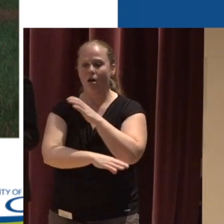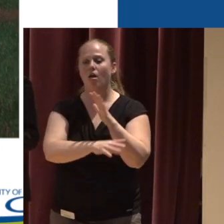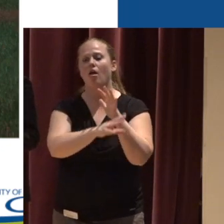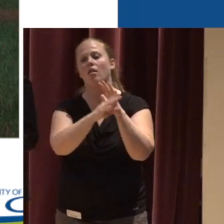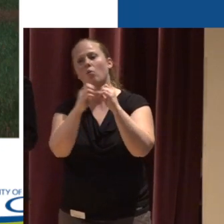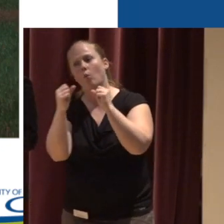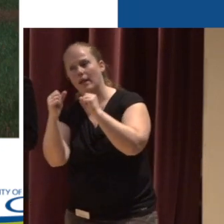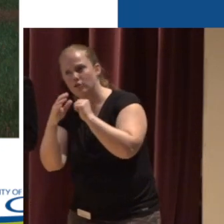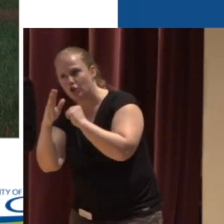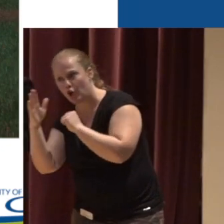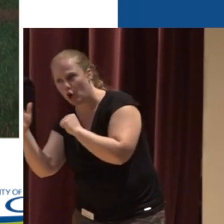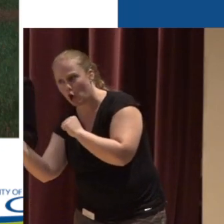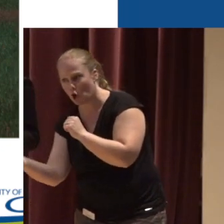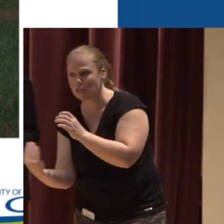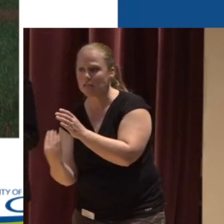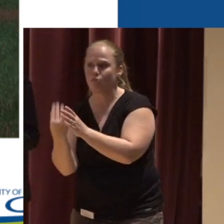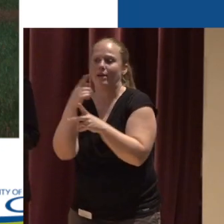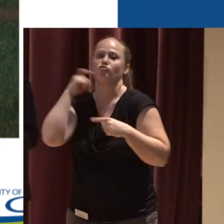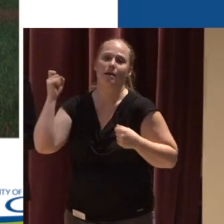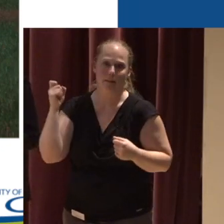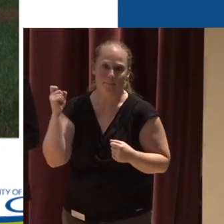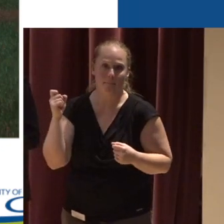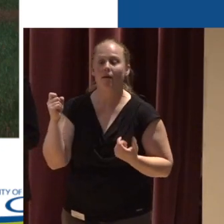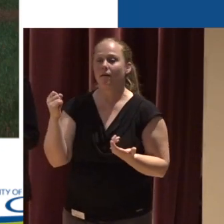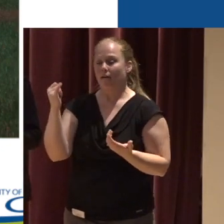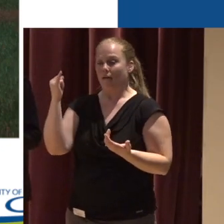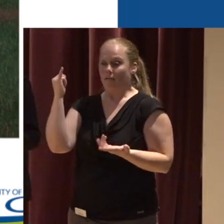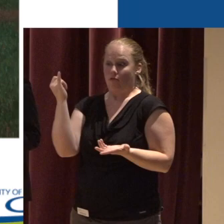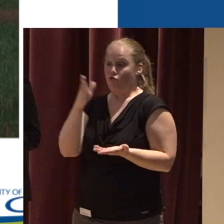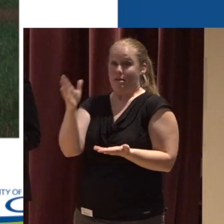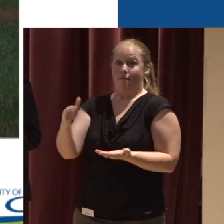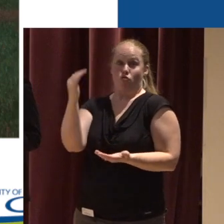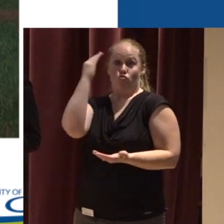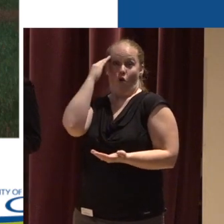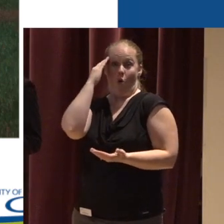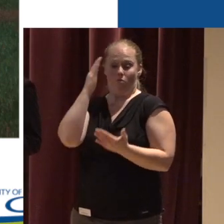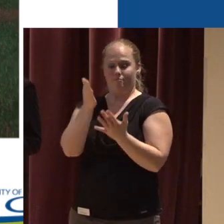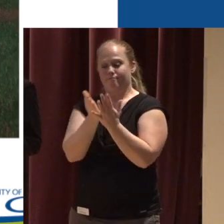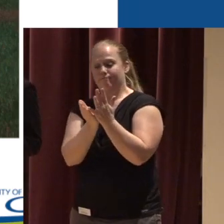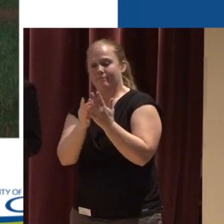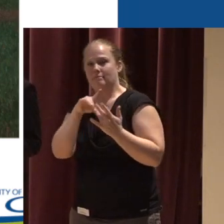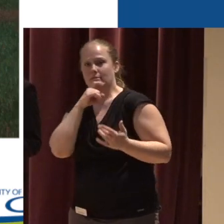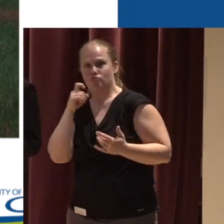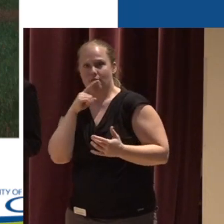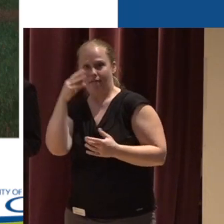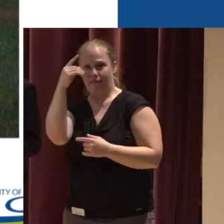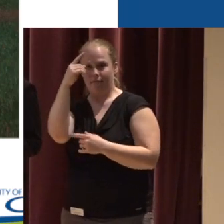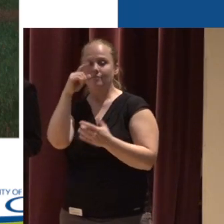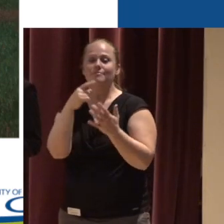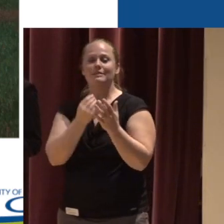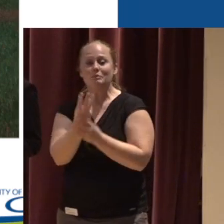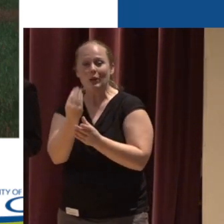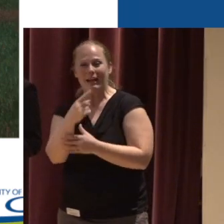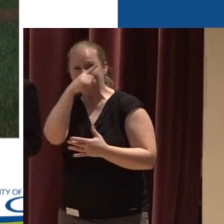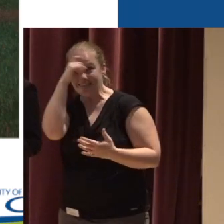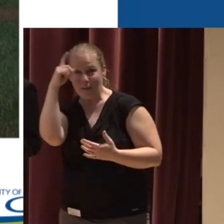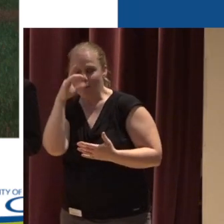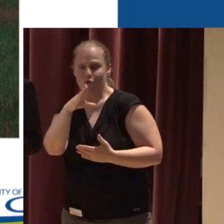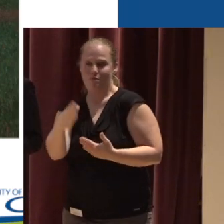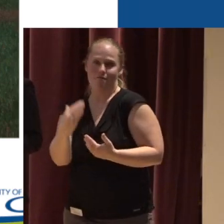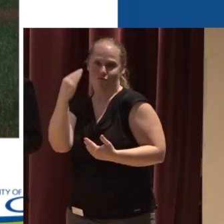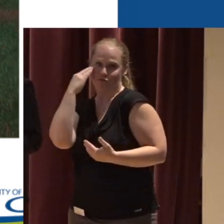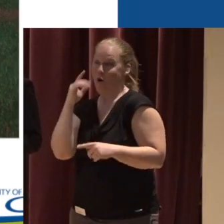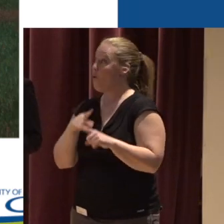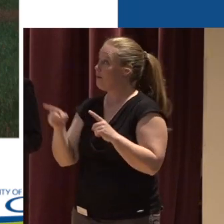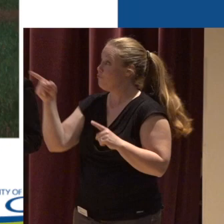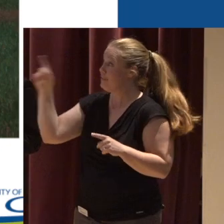completely It would almost be like if you didn't know what to look for That they were never there But in fact in this picture the vegetation speaks